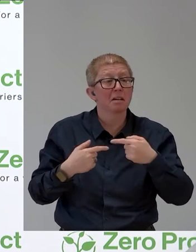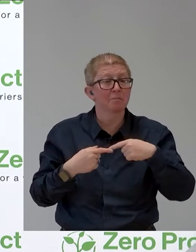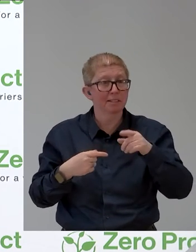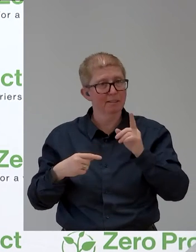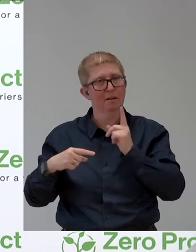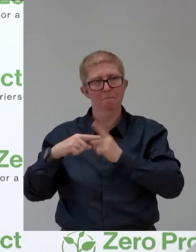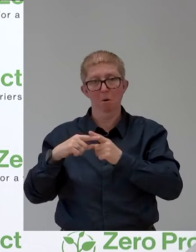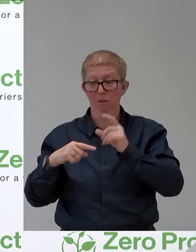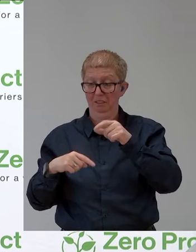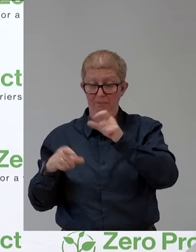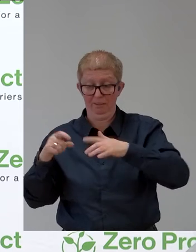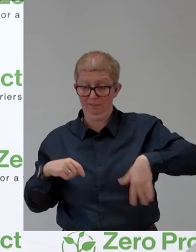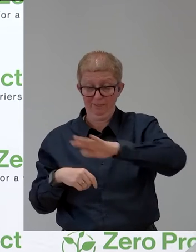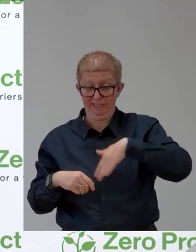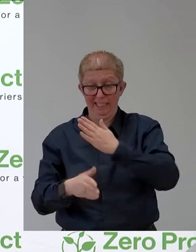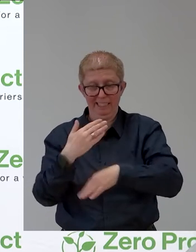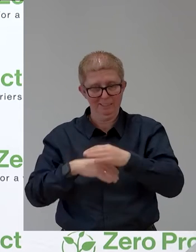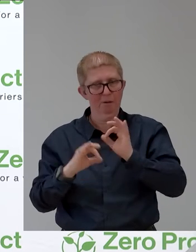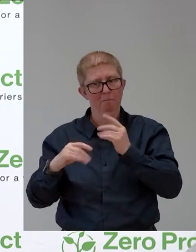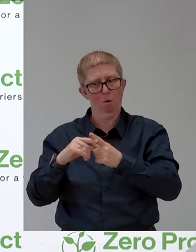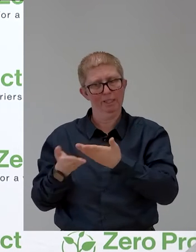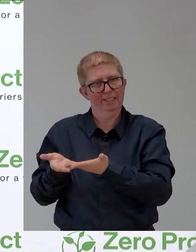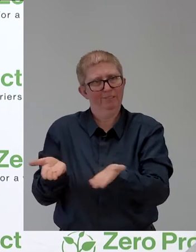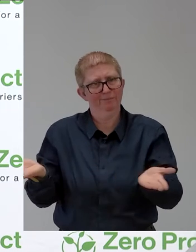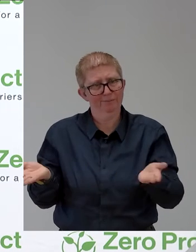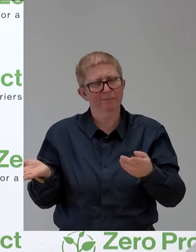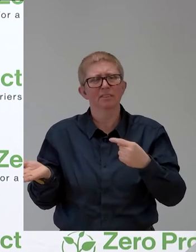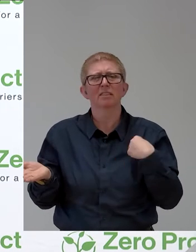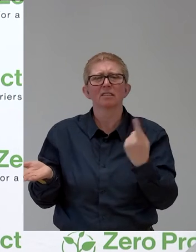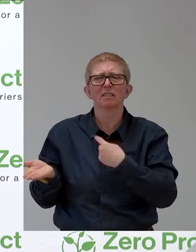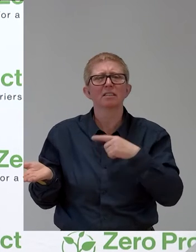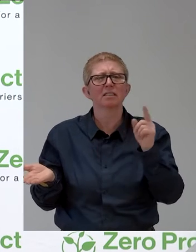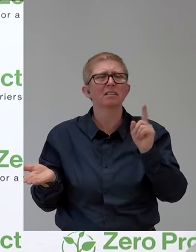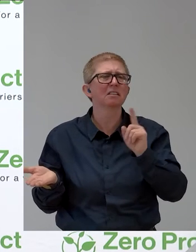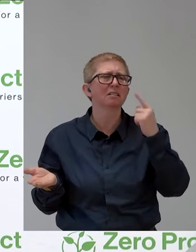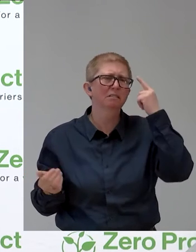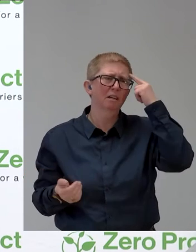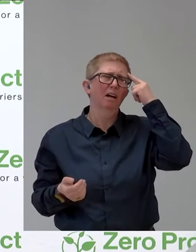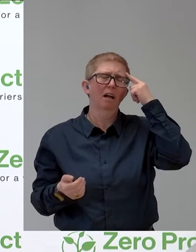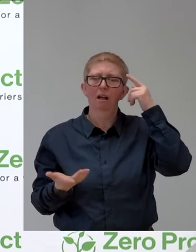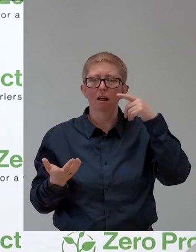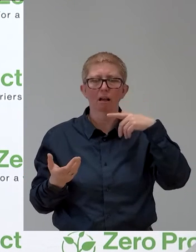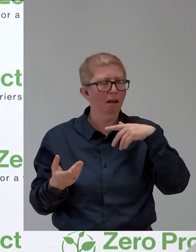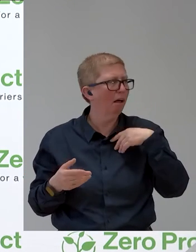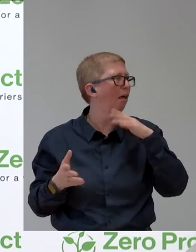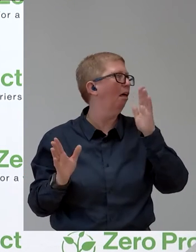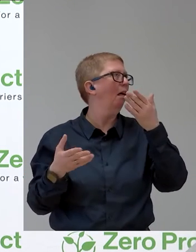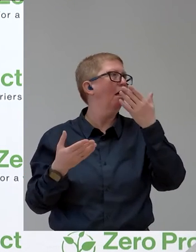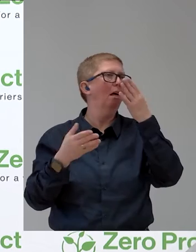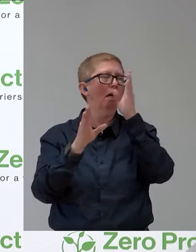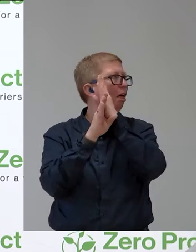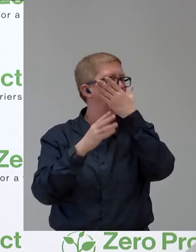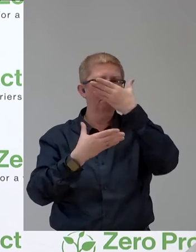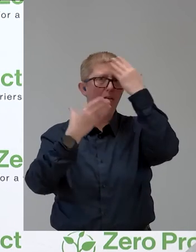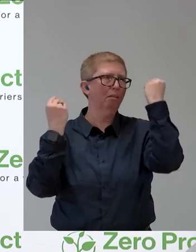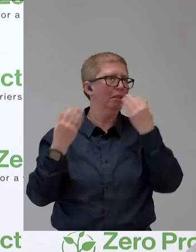disabilities. And in order not to lose out on this opportunity, we have taken the decision to include them in our